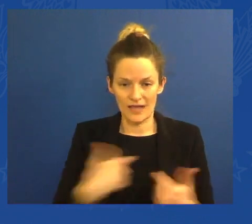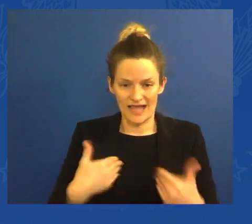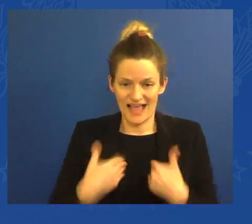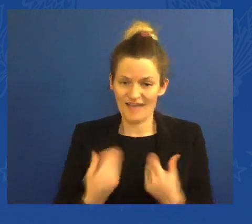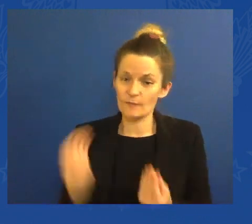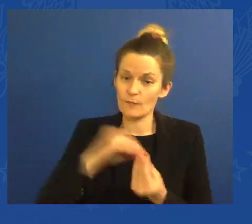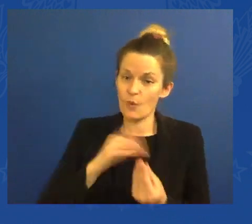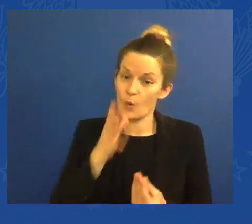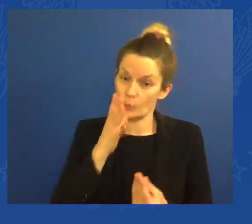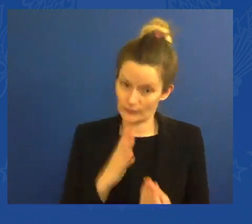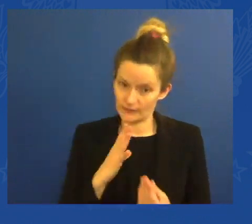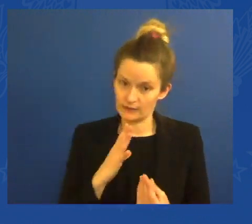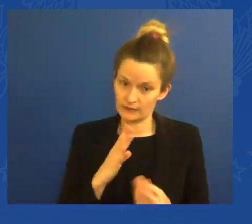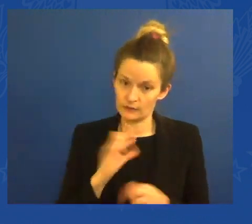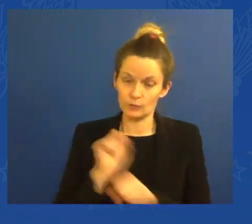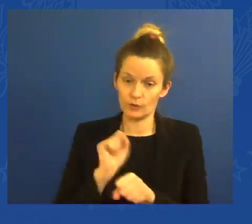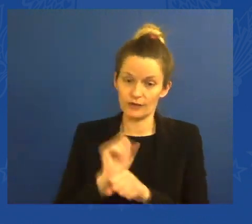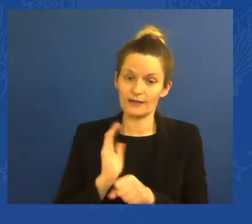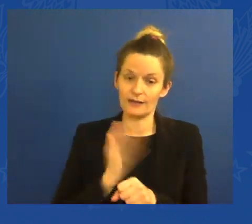A little bit.